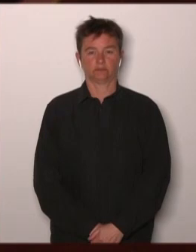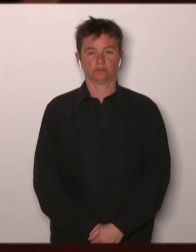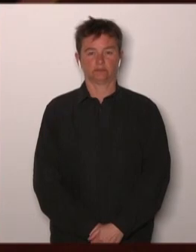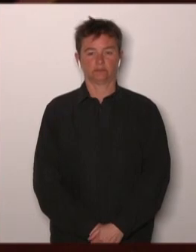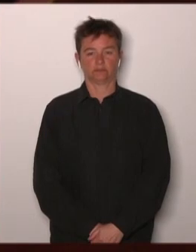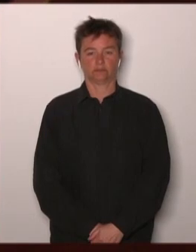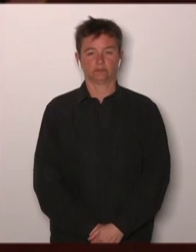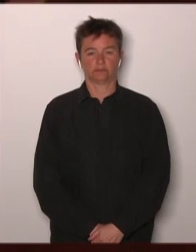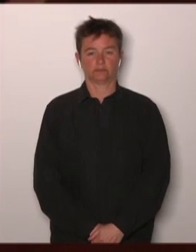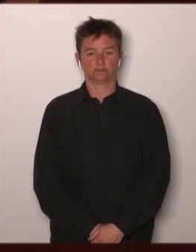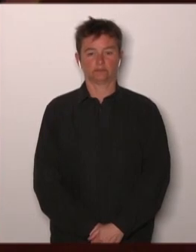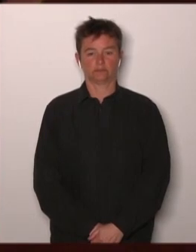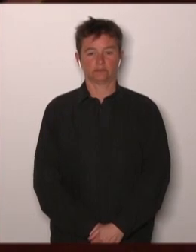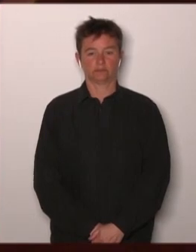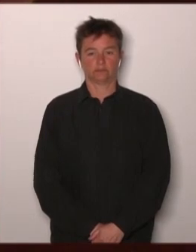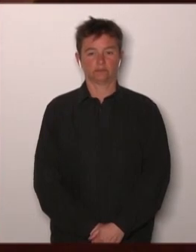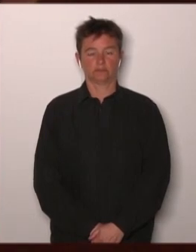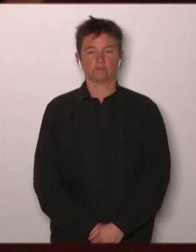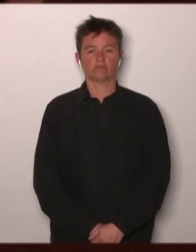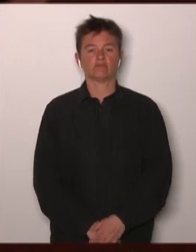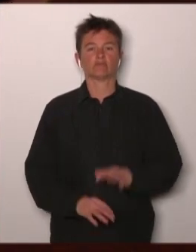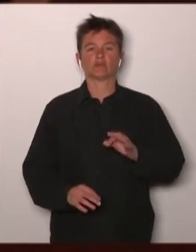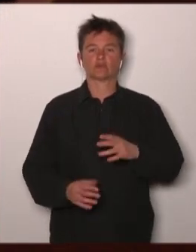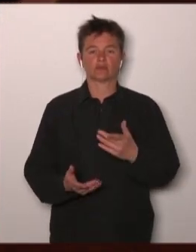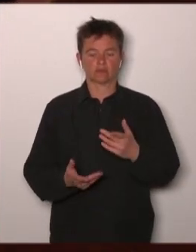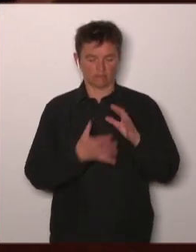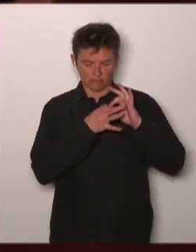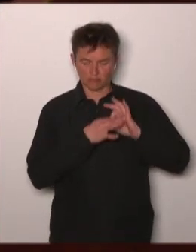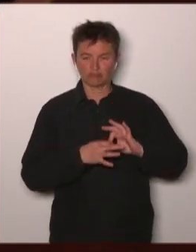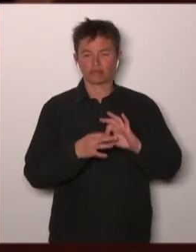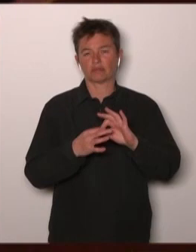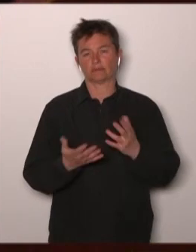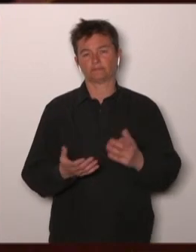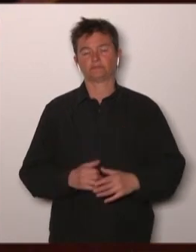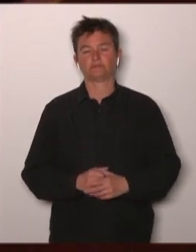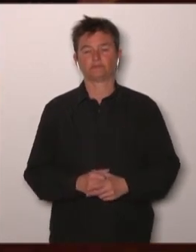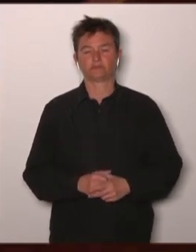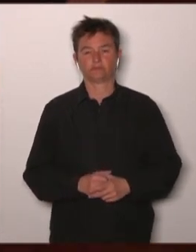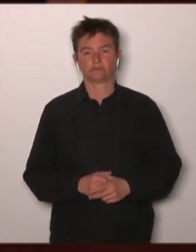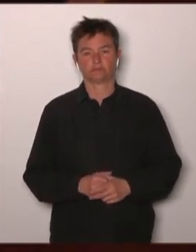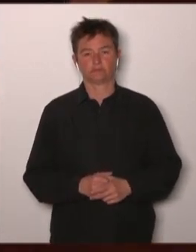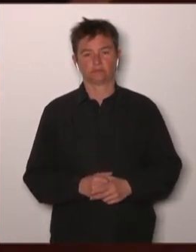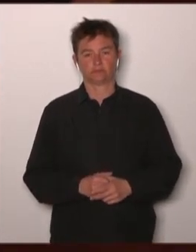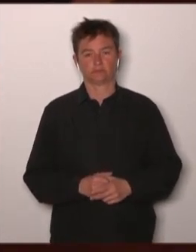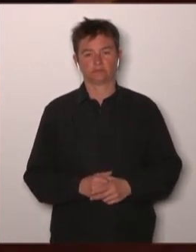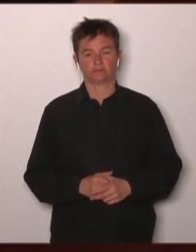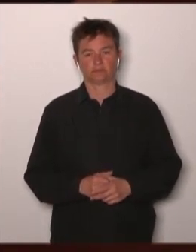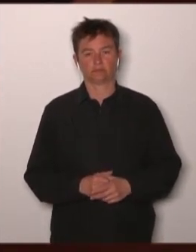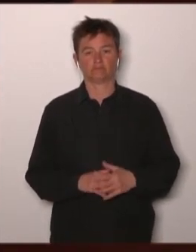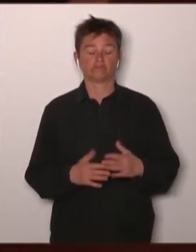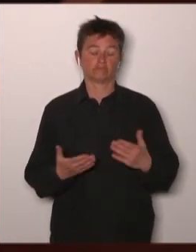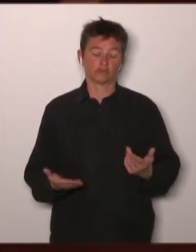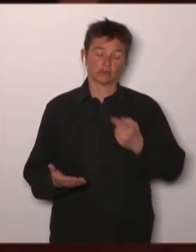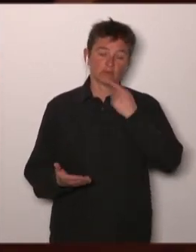subject from what you said but important because more and more of these studies are going to see today with real life data of course